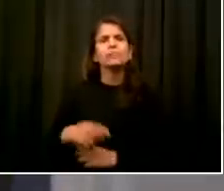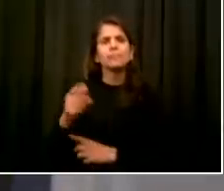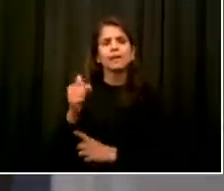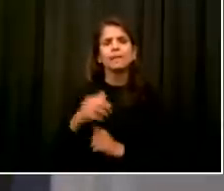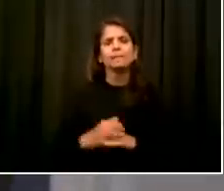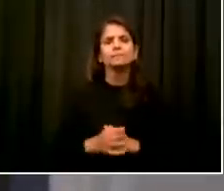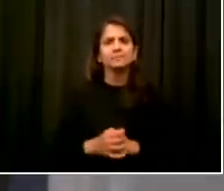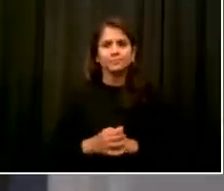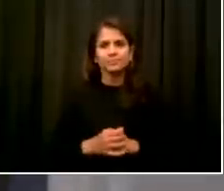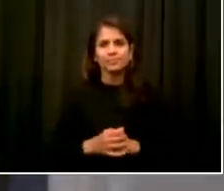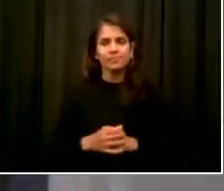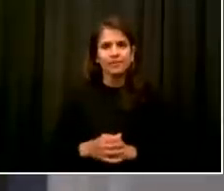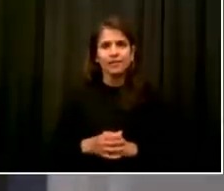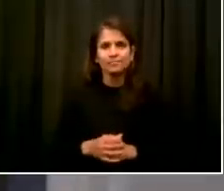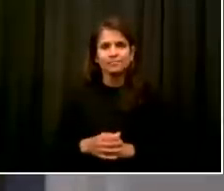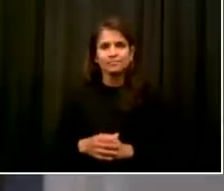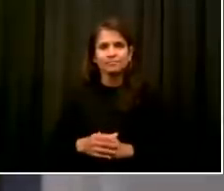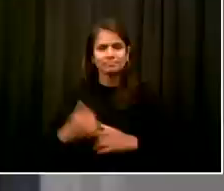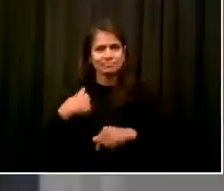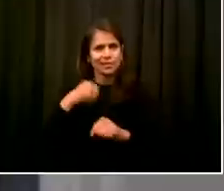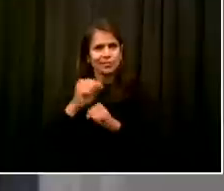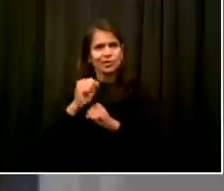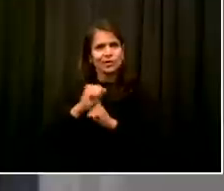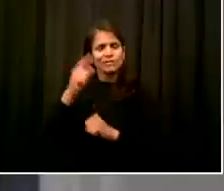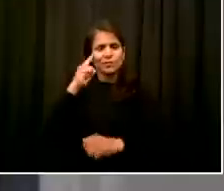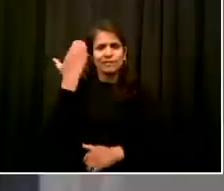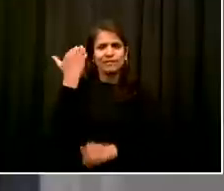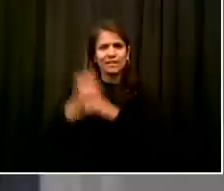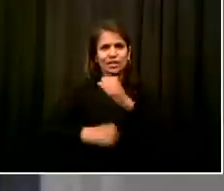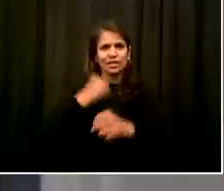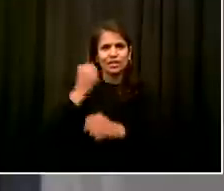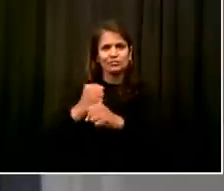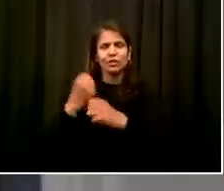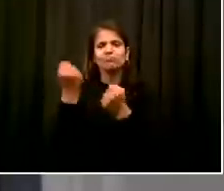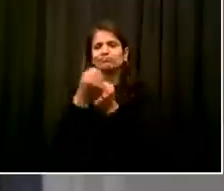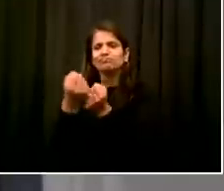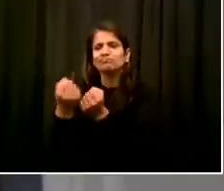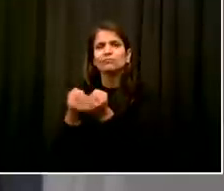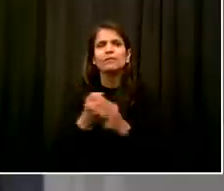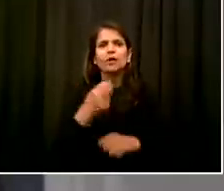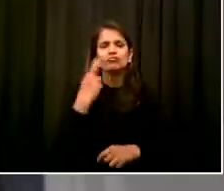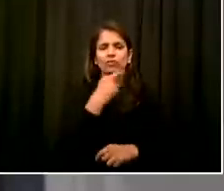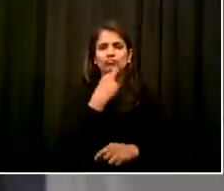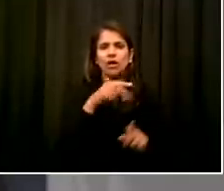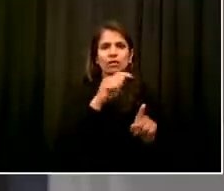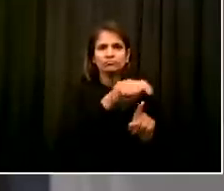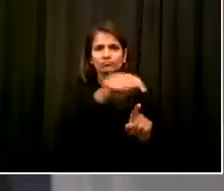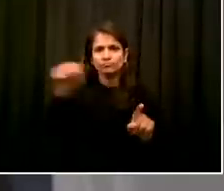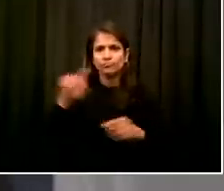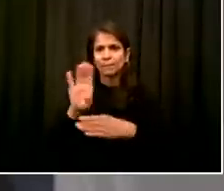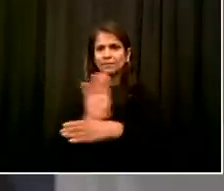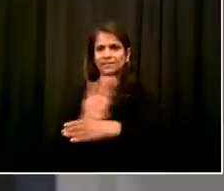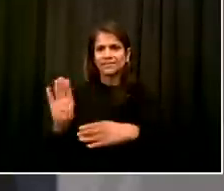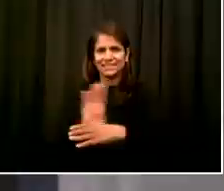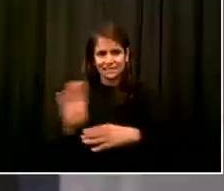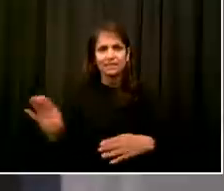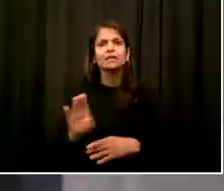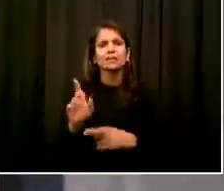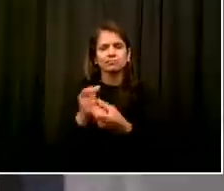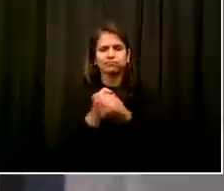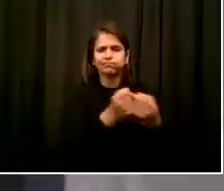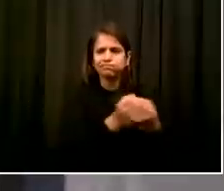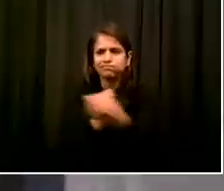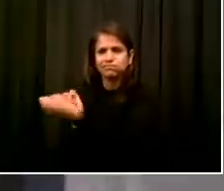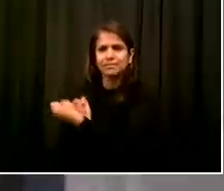the past 15 or 16 years advocating on behalf of this industry. And we have gone through a lot, but the COVID